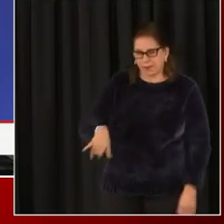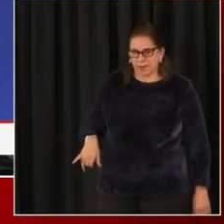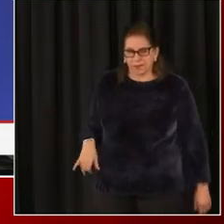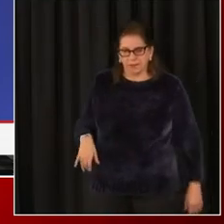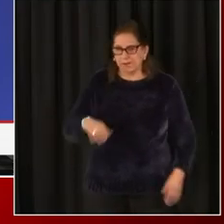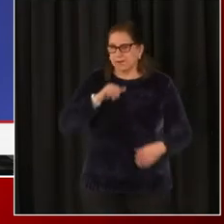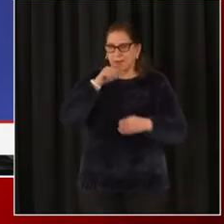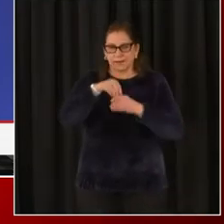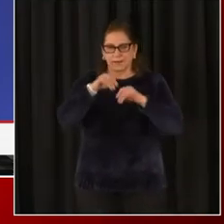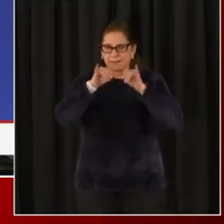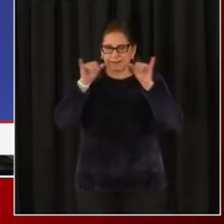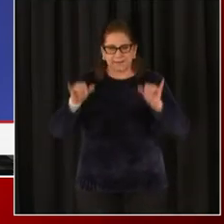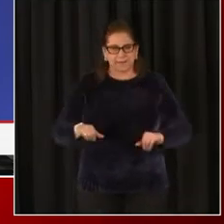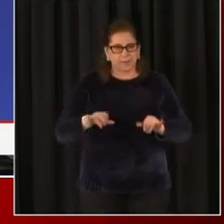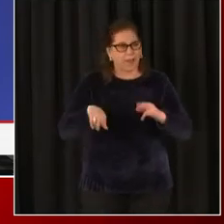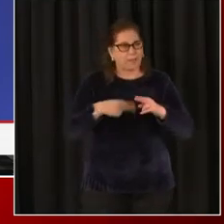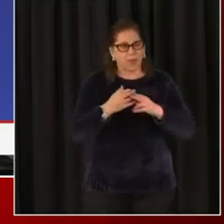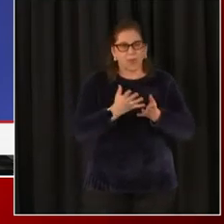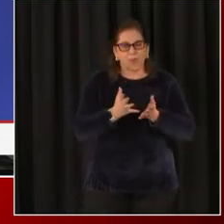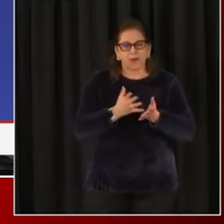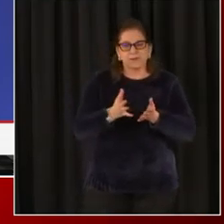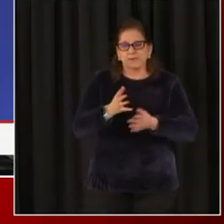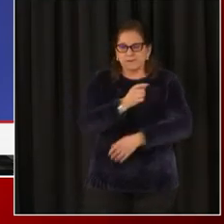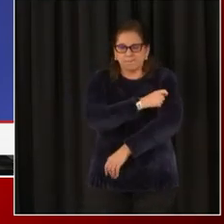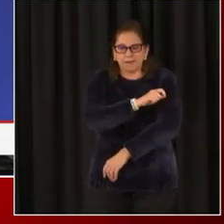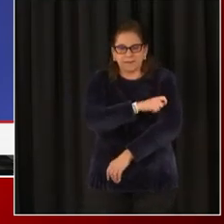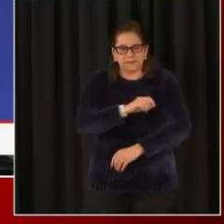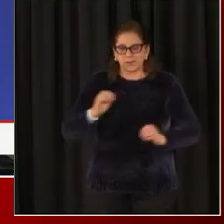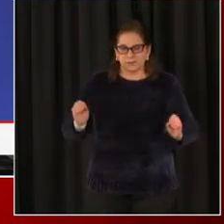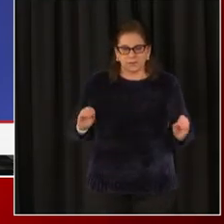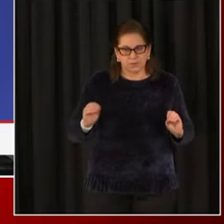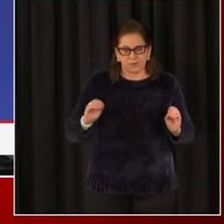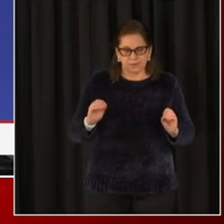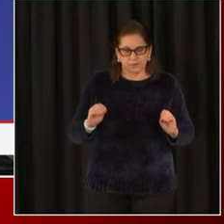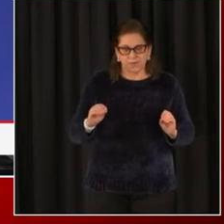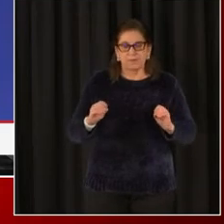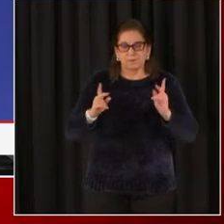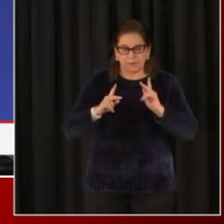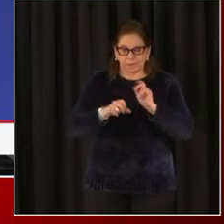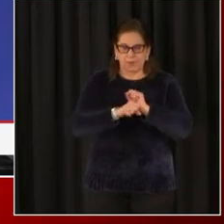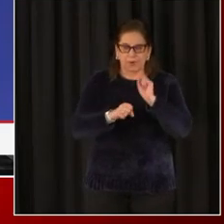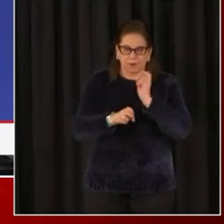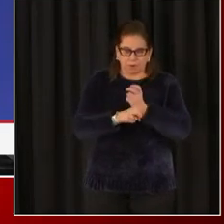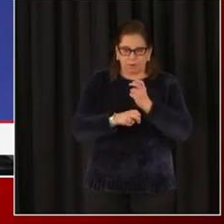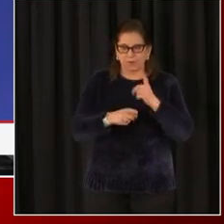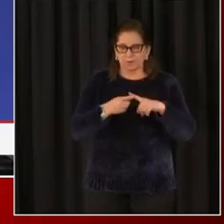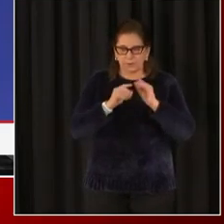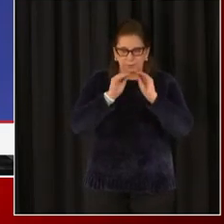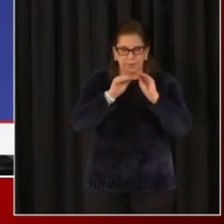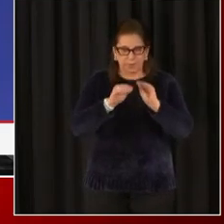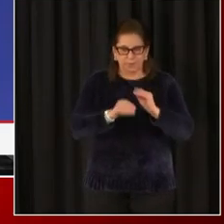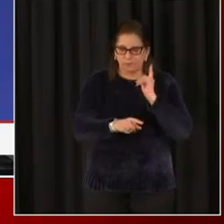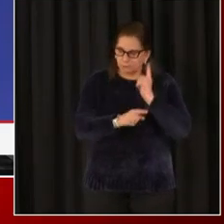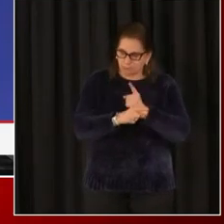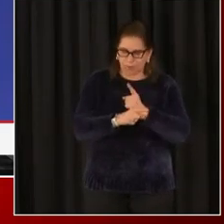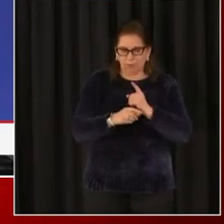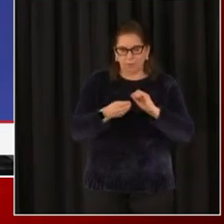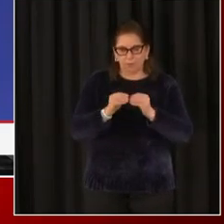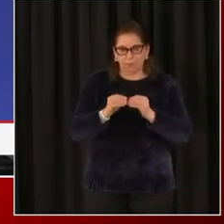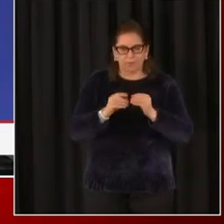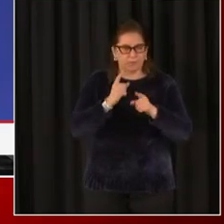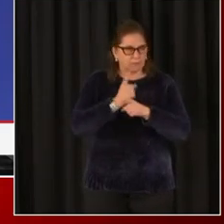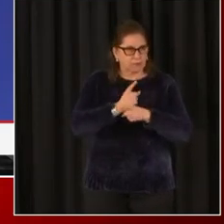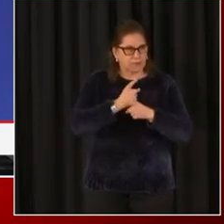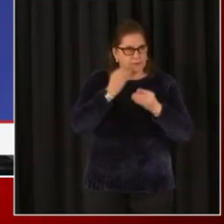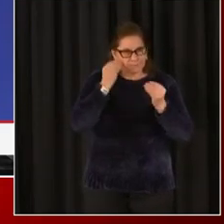It's not in the system where we're pulling other data from. Our data folks are working very hard to try to access other systems to do, to